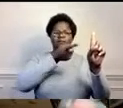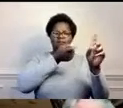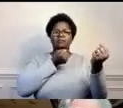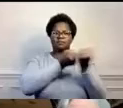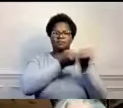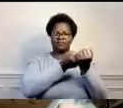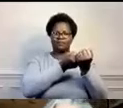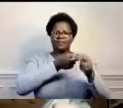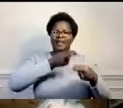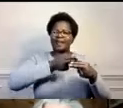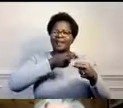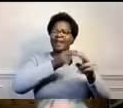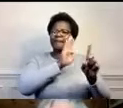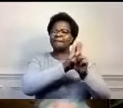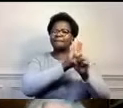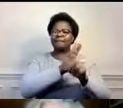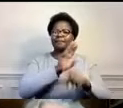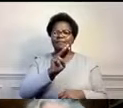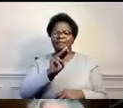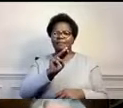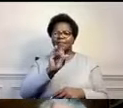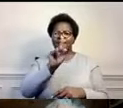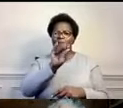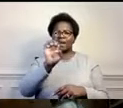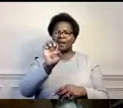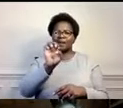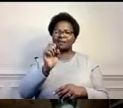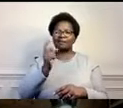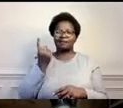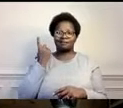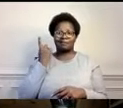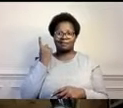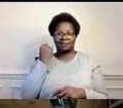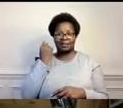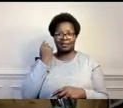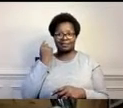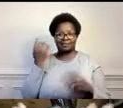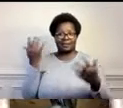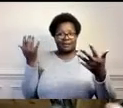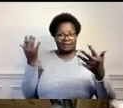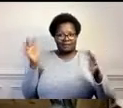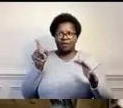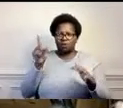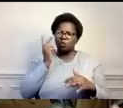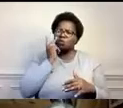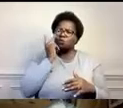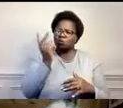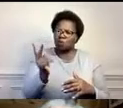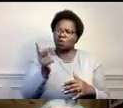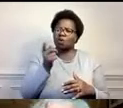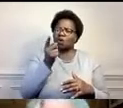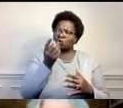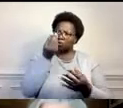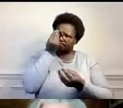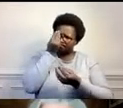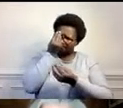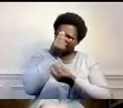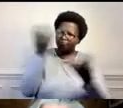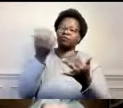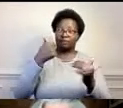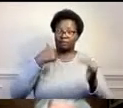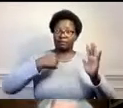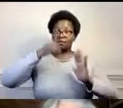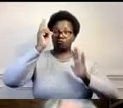is his name we saw this last year and it spoke to us in volumes i'm going to read it